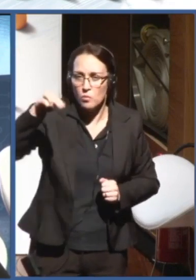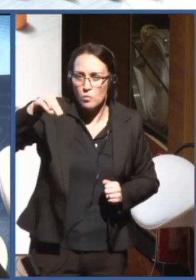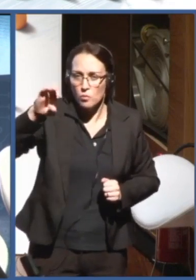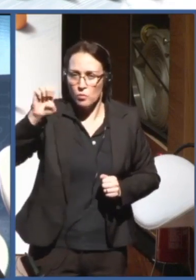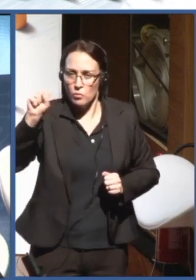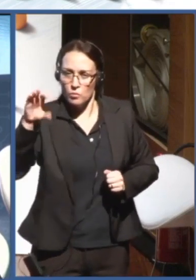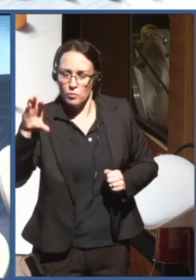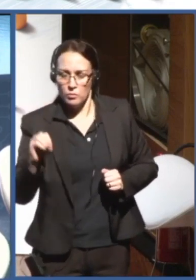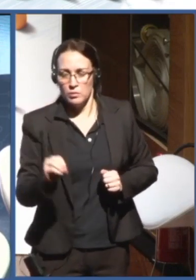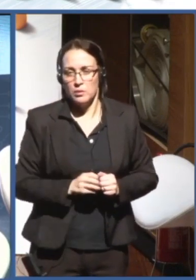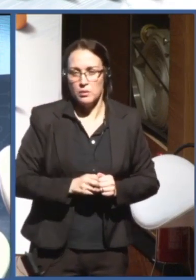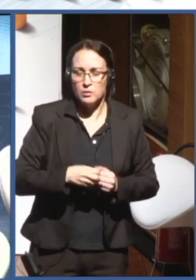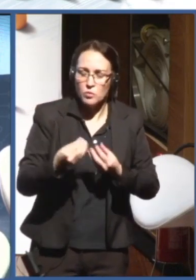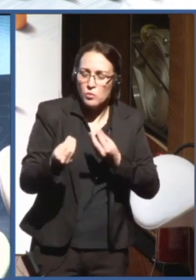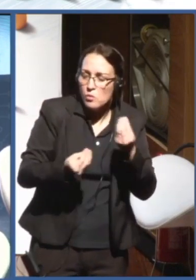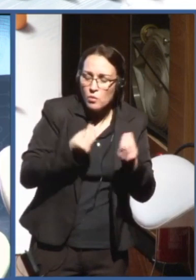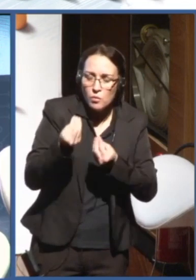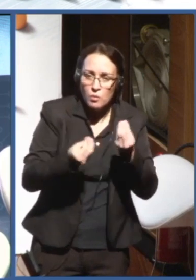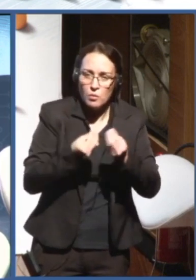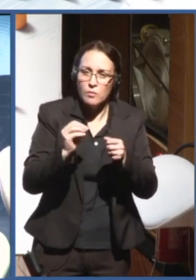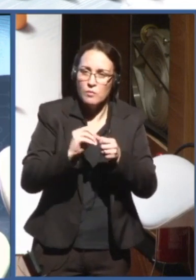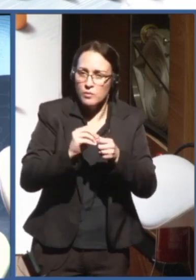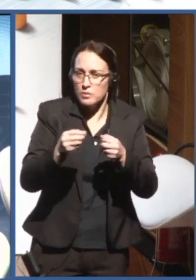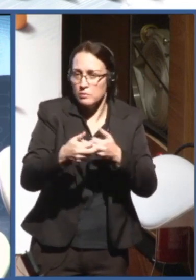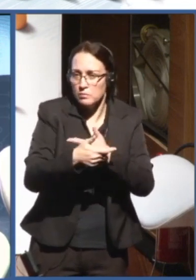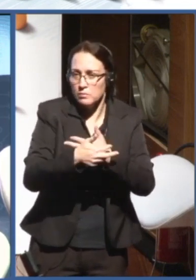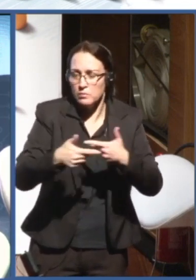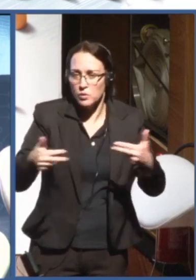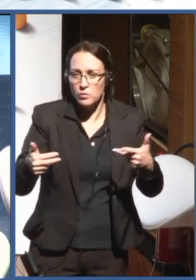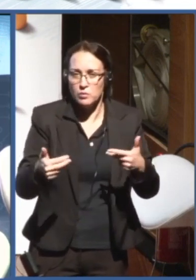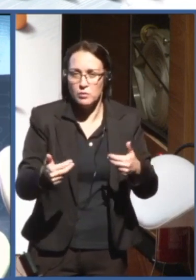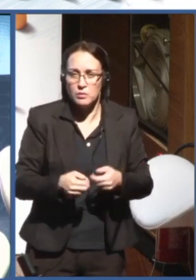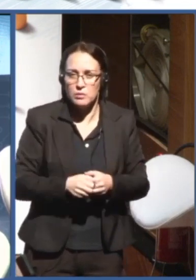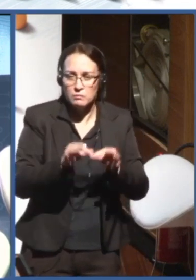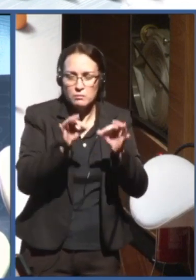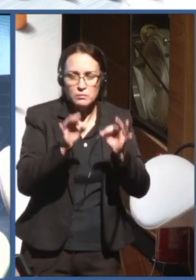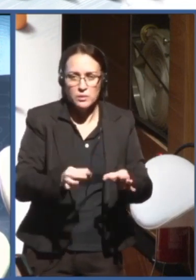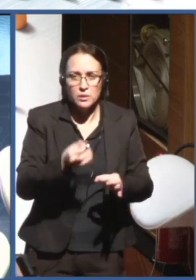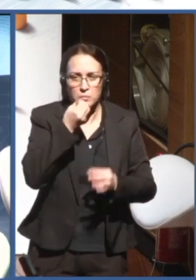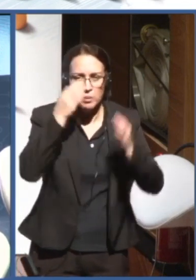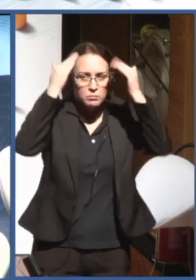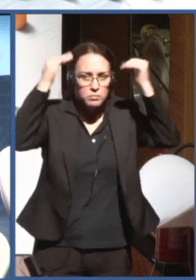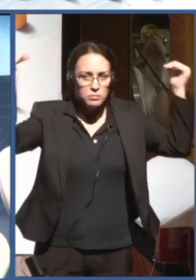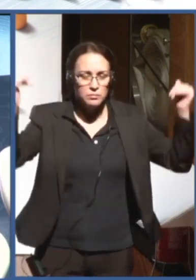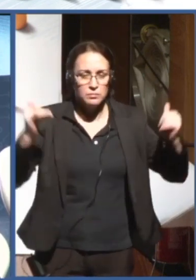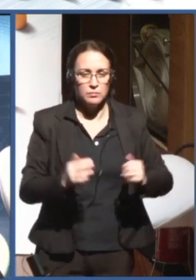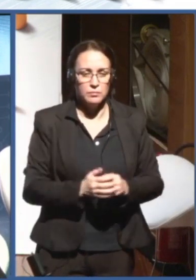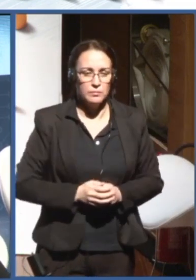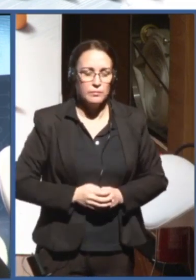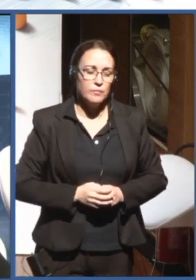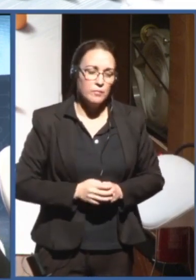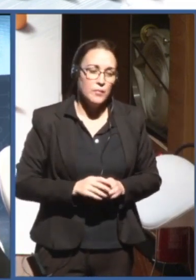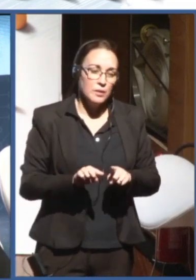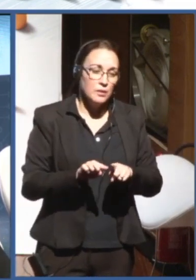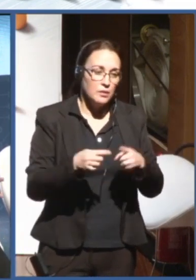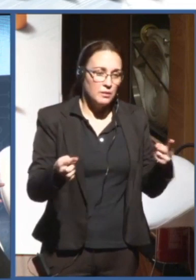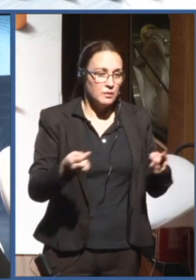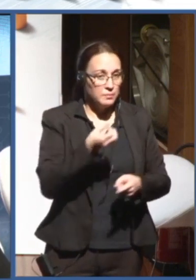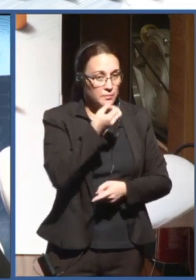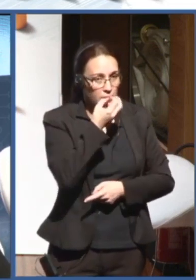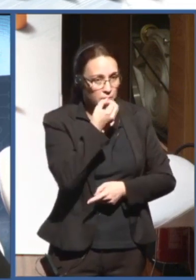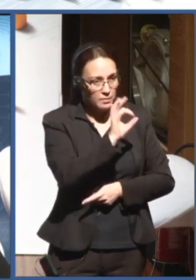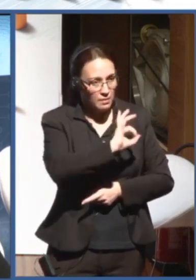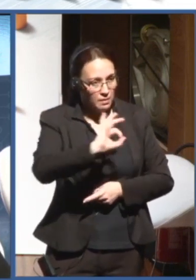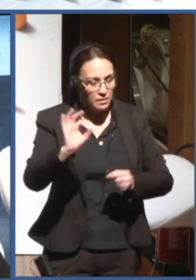your efforts to make this civic debate successful around? Yeah, please. That's a really good question. Because, I mean, all of